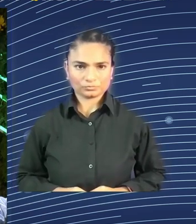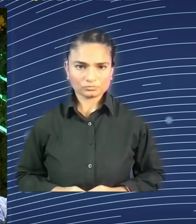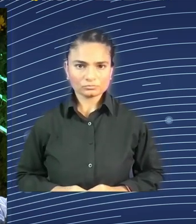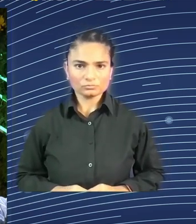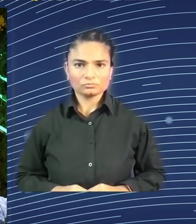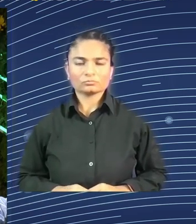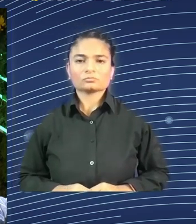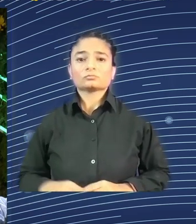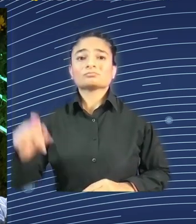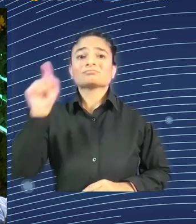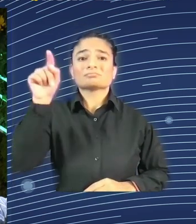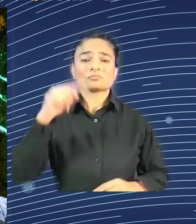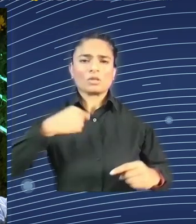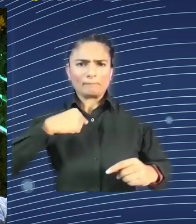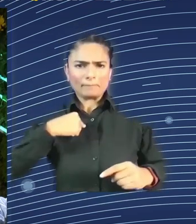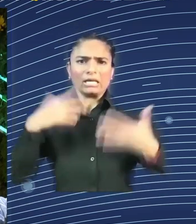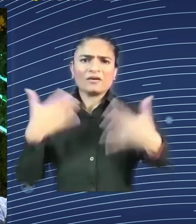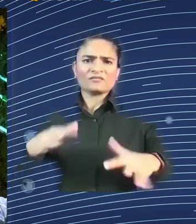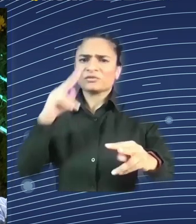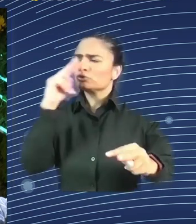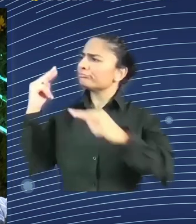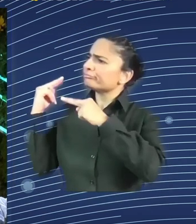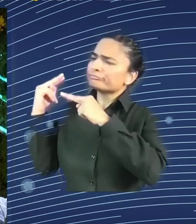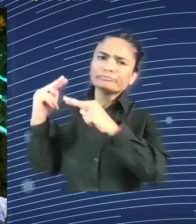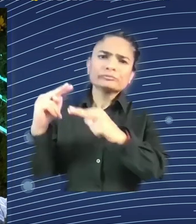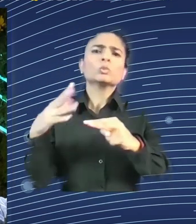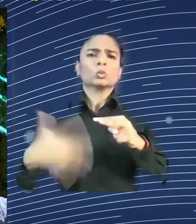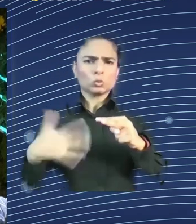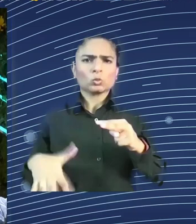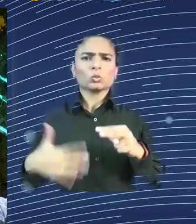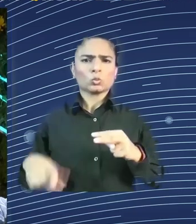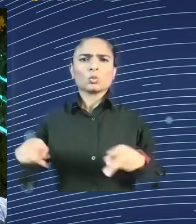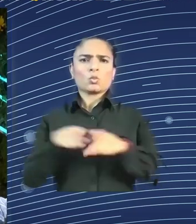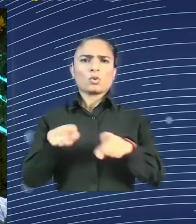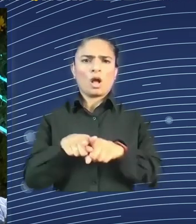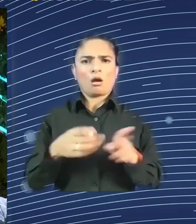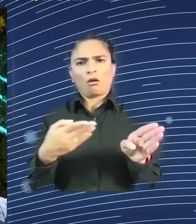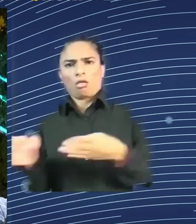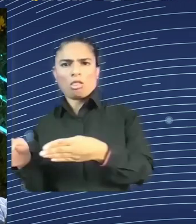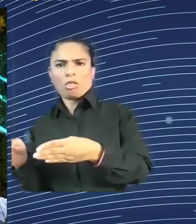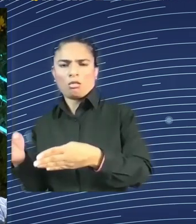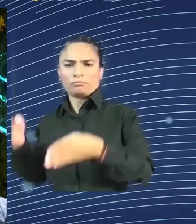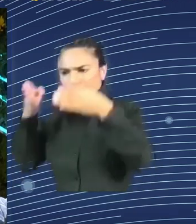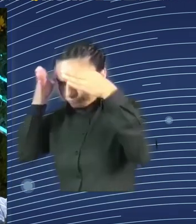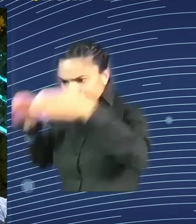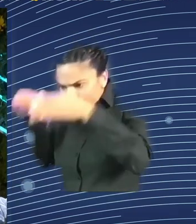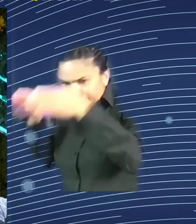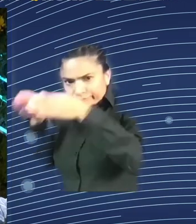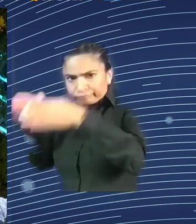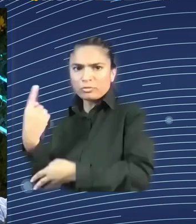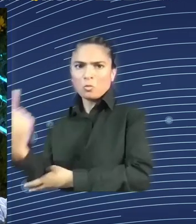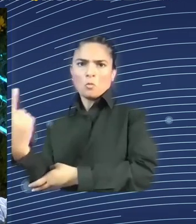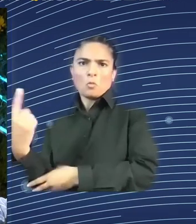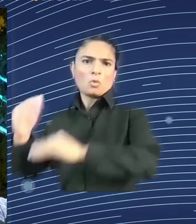education. We need to learn those skills that were shown by our previous speaker already in our